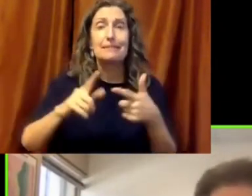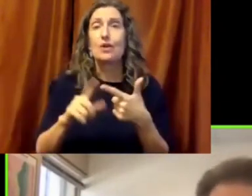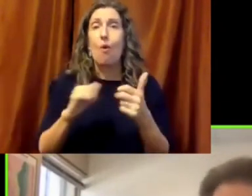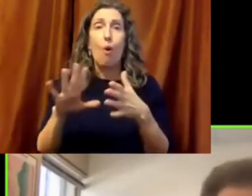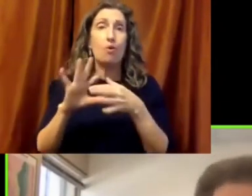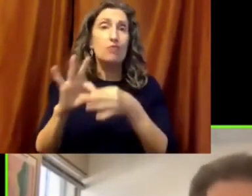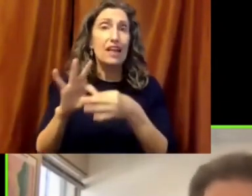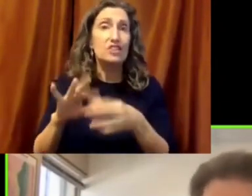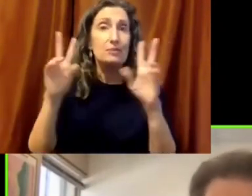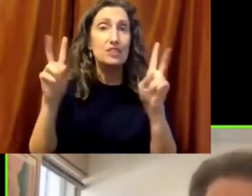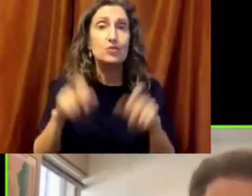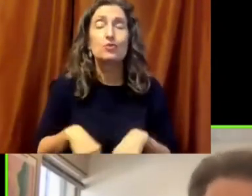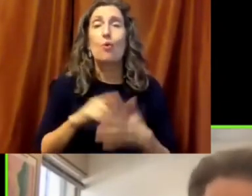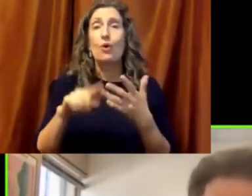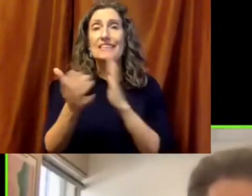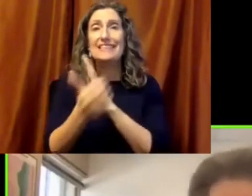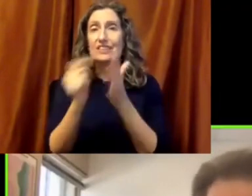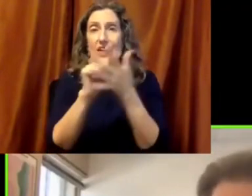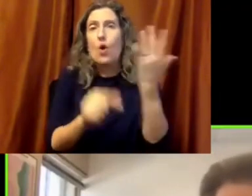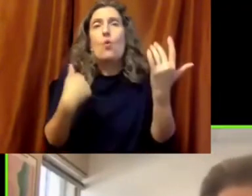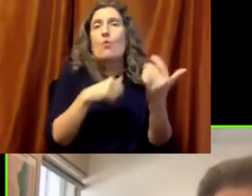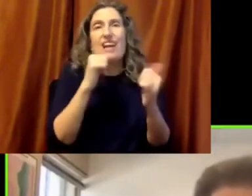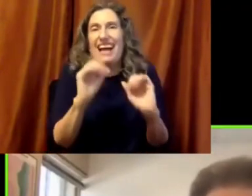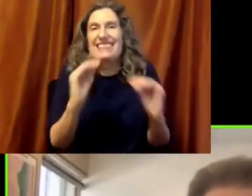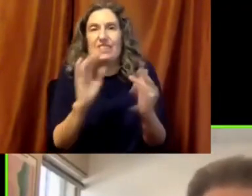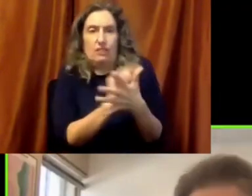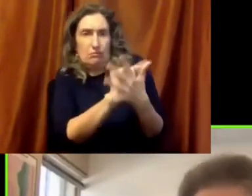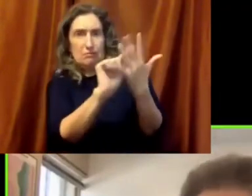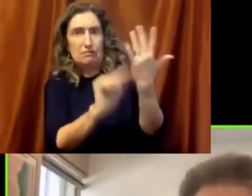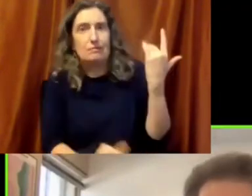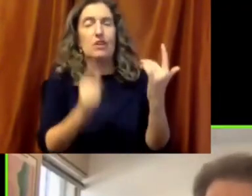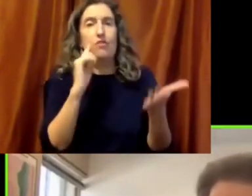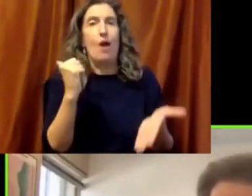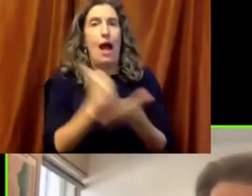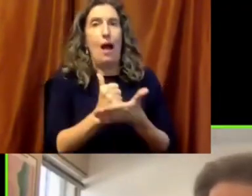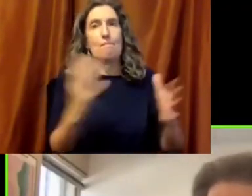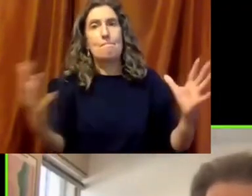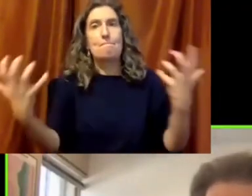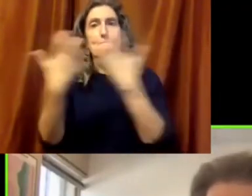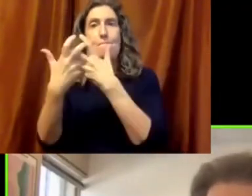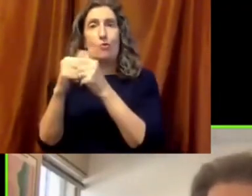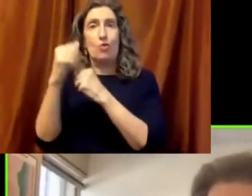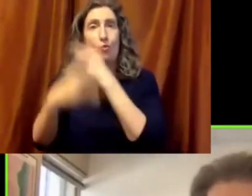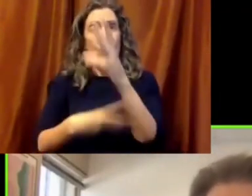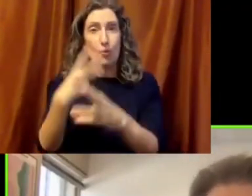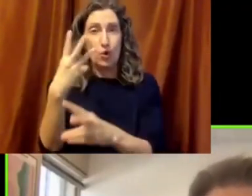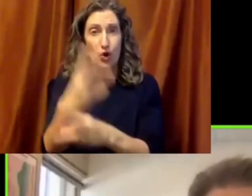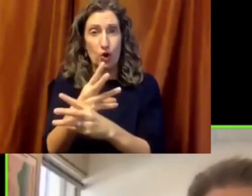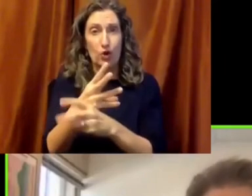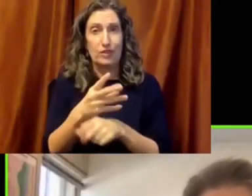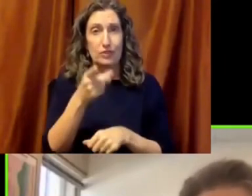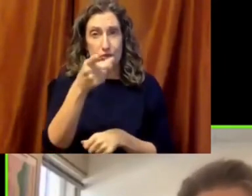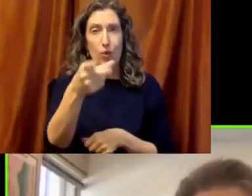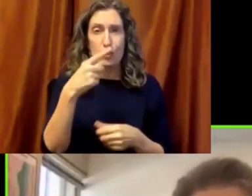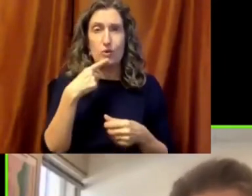of them have to do with relationships, some of have to do with skills in particular types of technology or particular types of ways of thinking. But